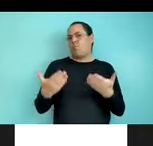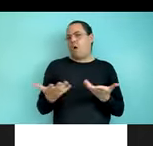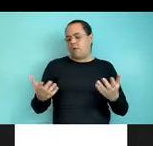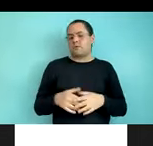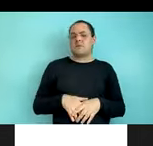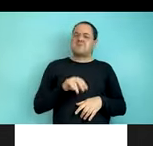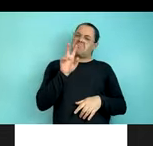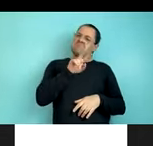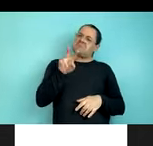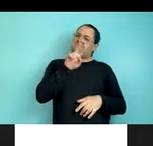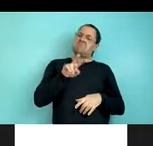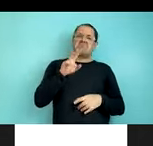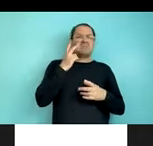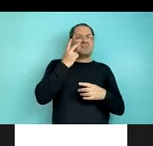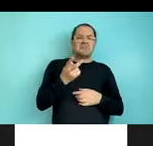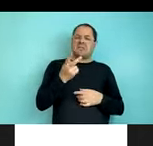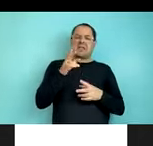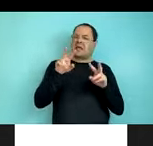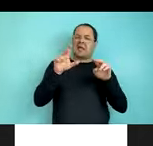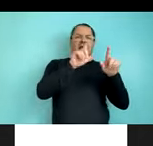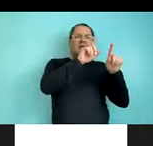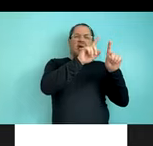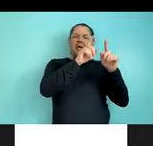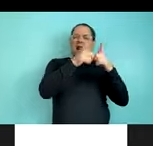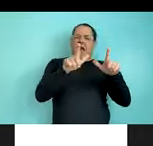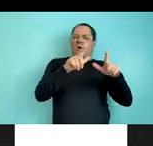to this cross-linguistic bias towards the noun first order?